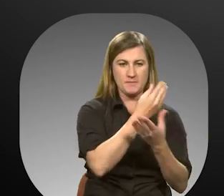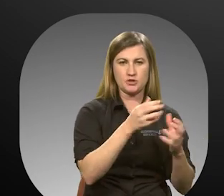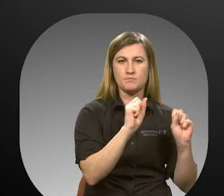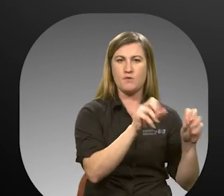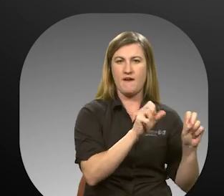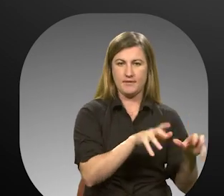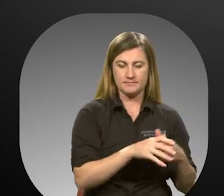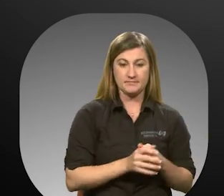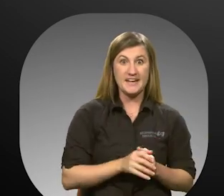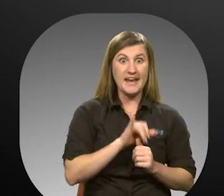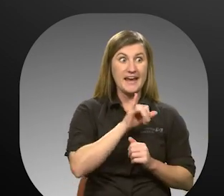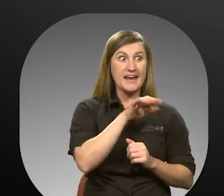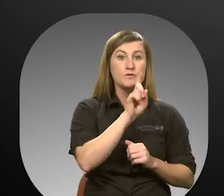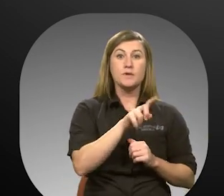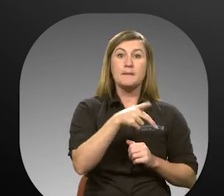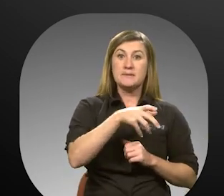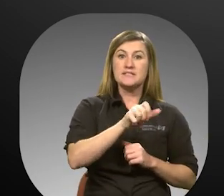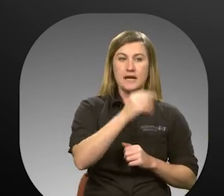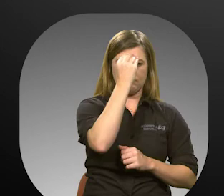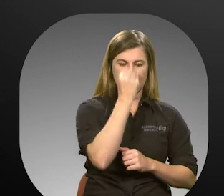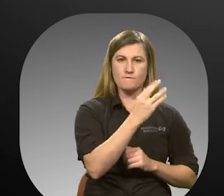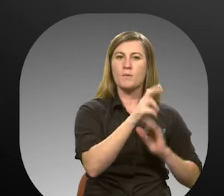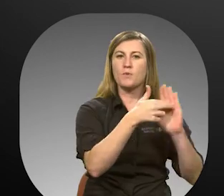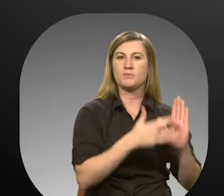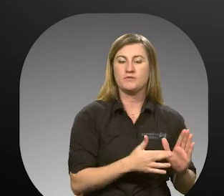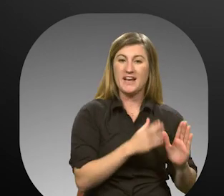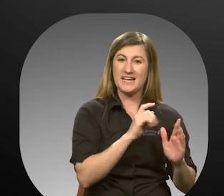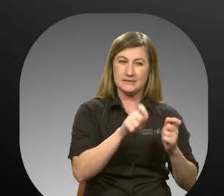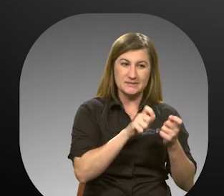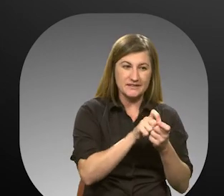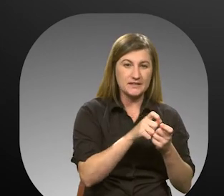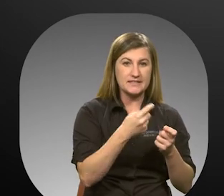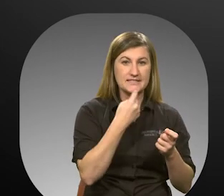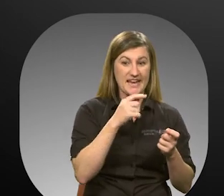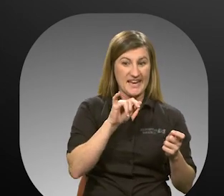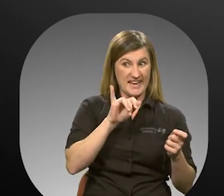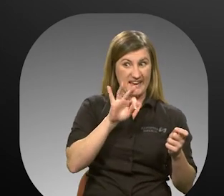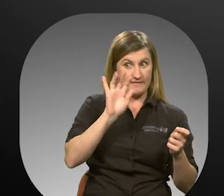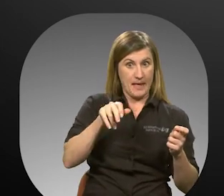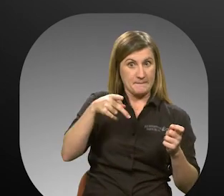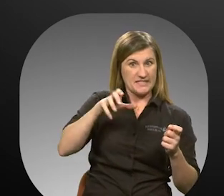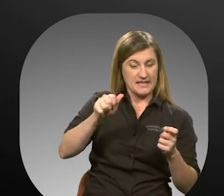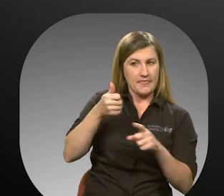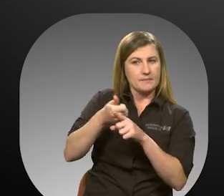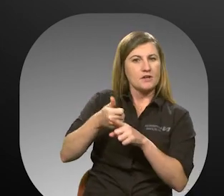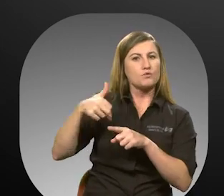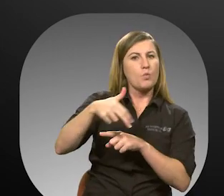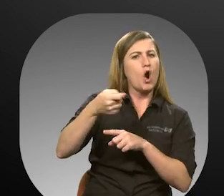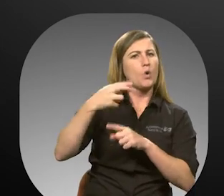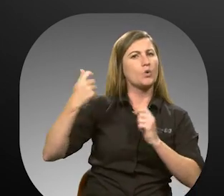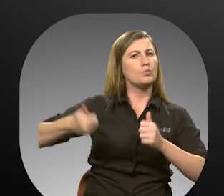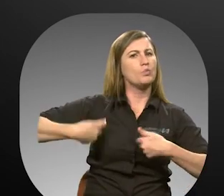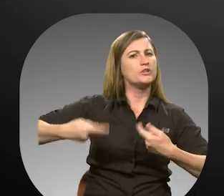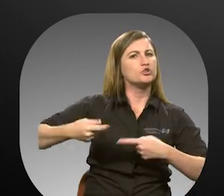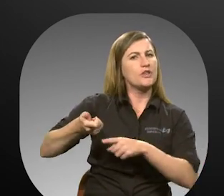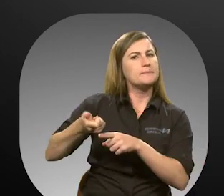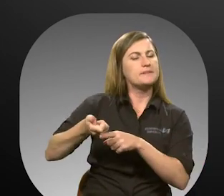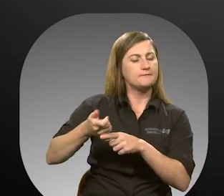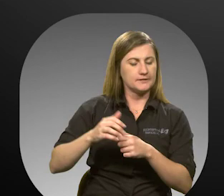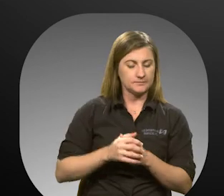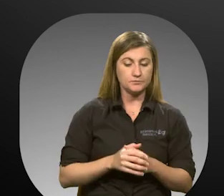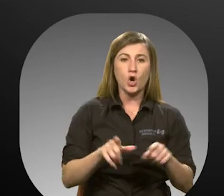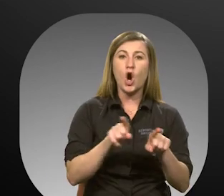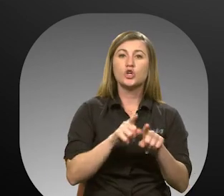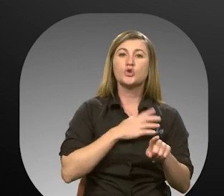inform the agent if you require a PCA on your trip and specify whether the PCA is ambulatory or in a wheelchair. Also,